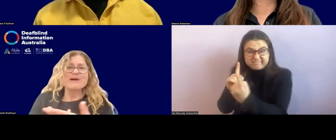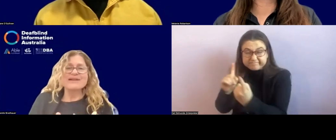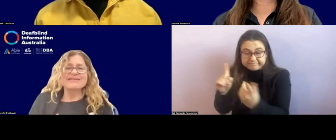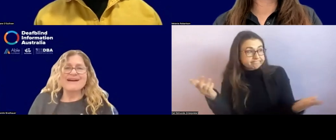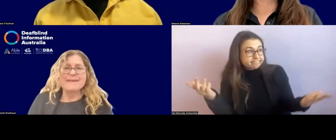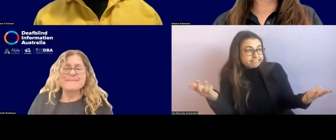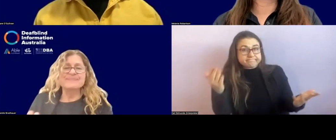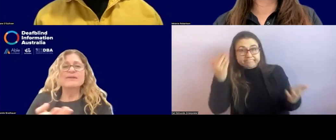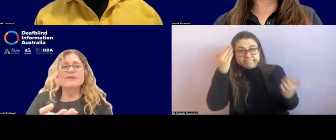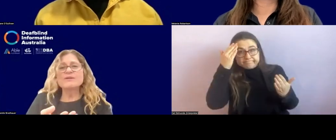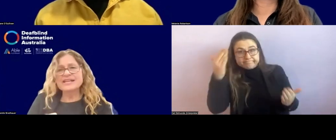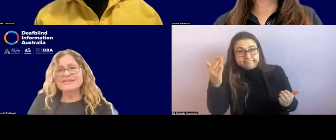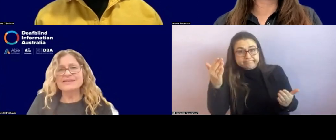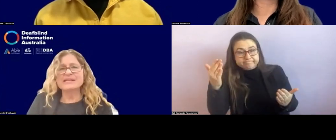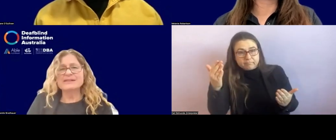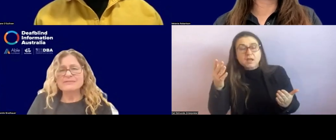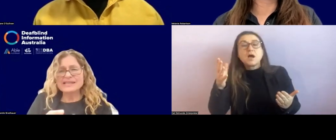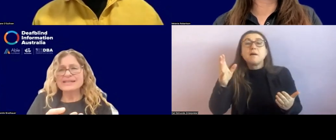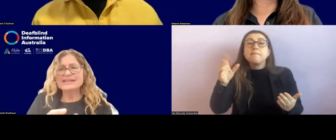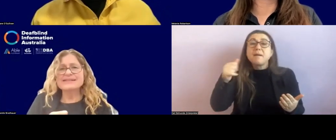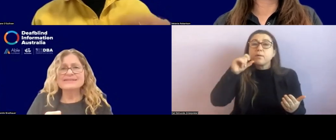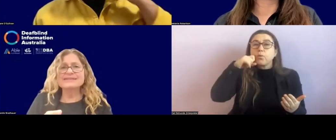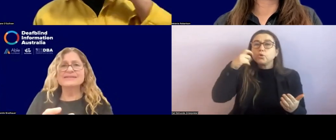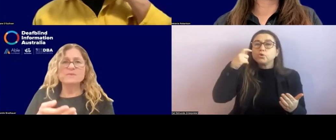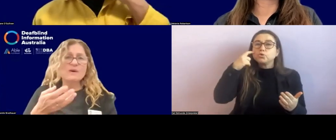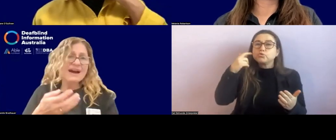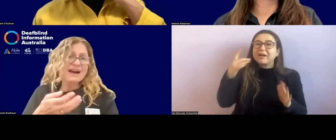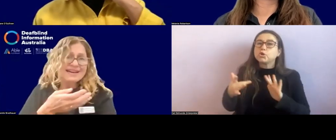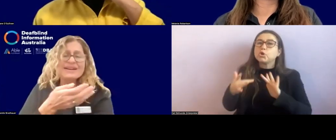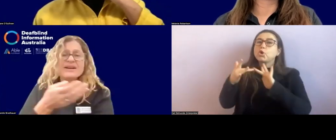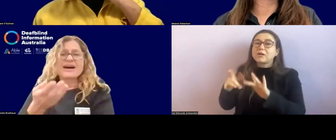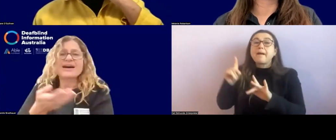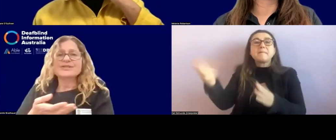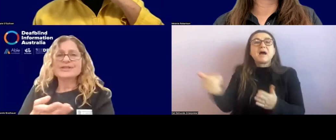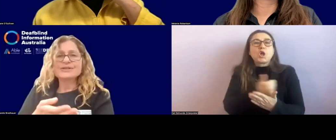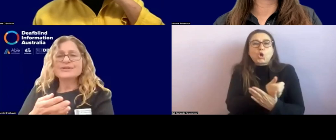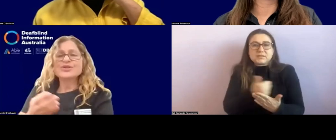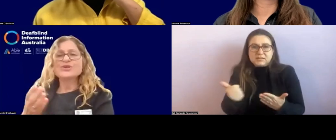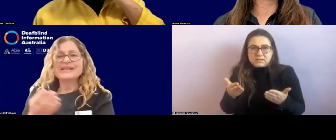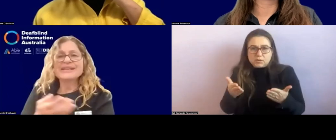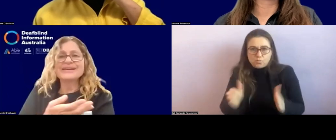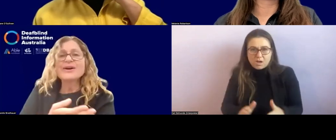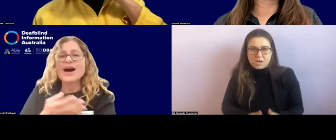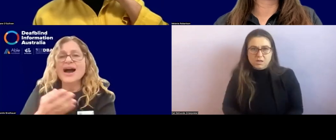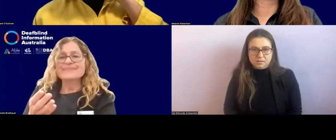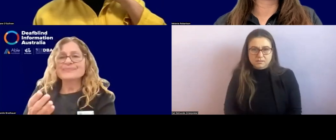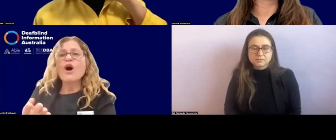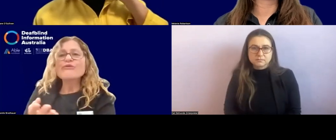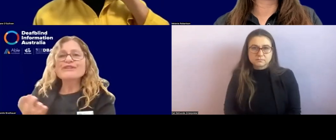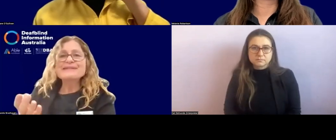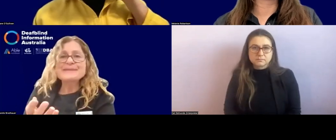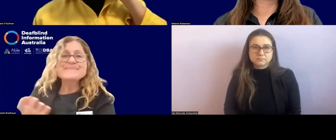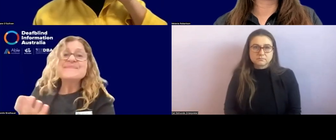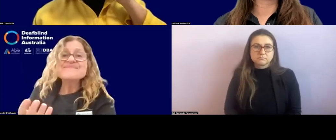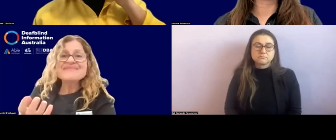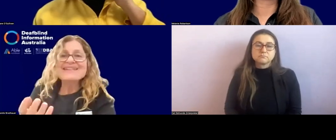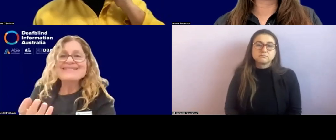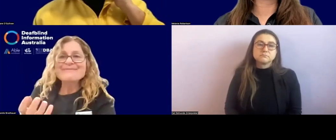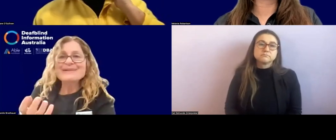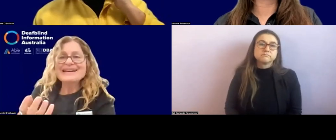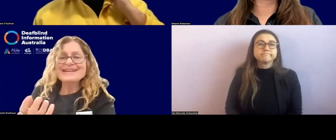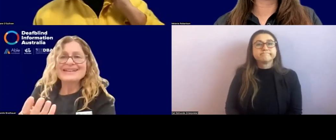we might, um, contact them in a really consistent way, uh, you know, to be, um, offering them